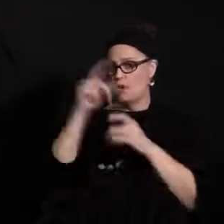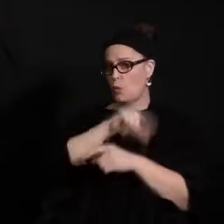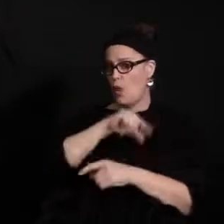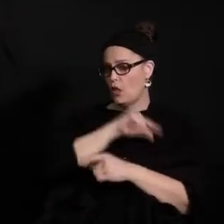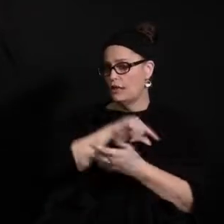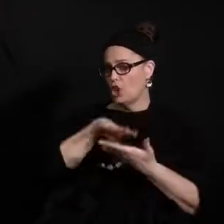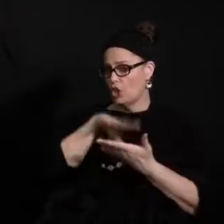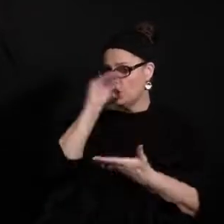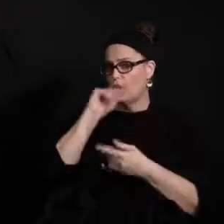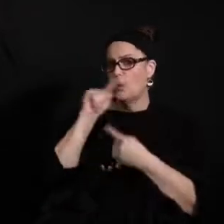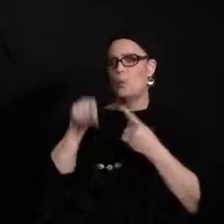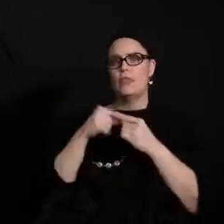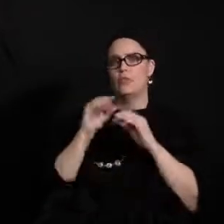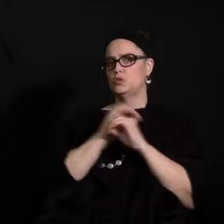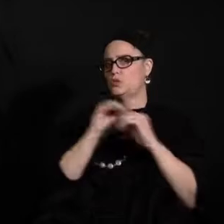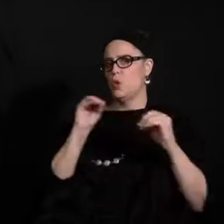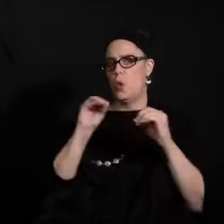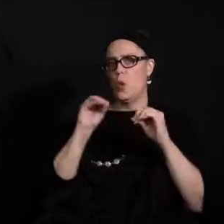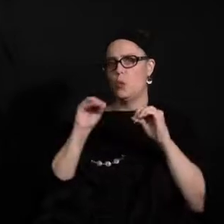format?